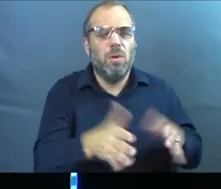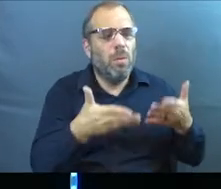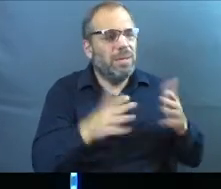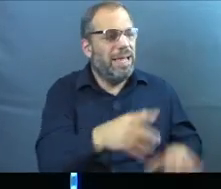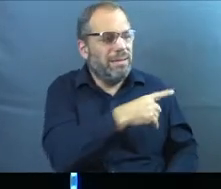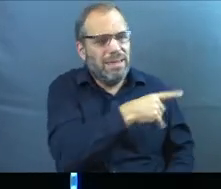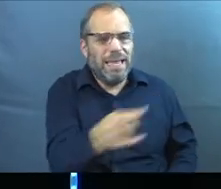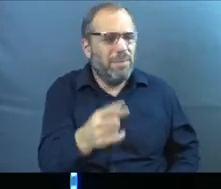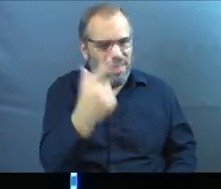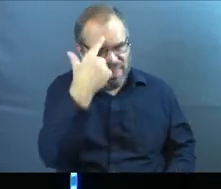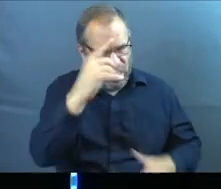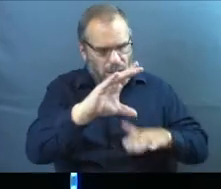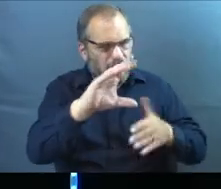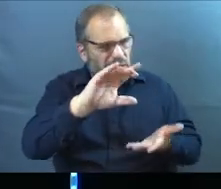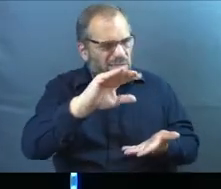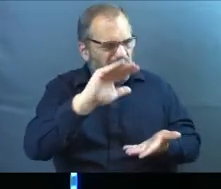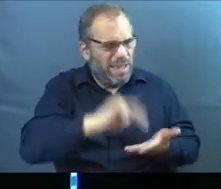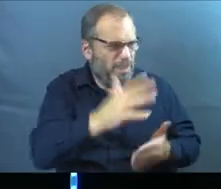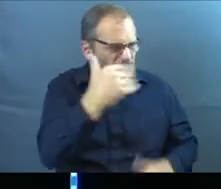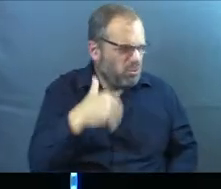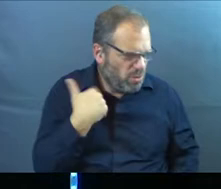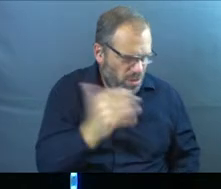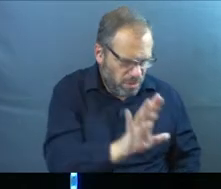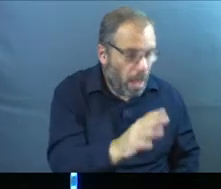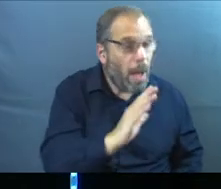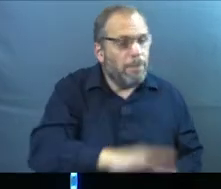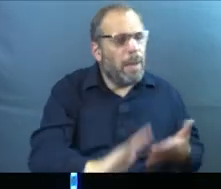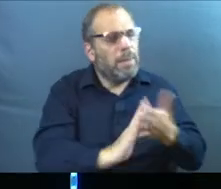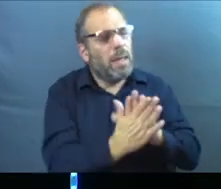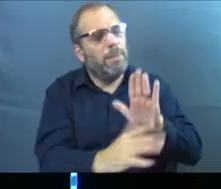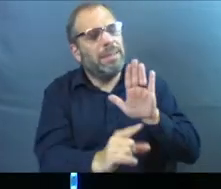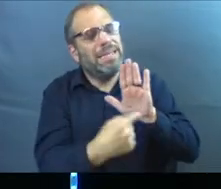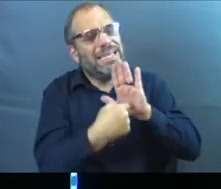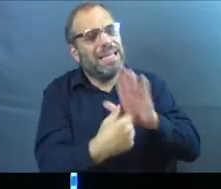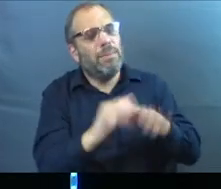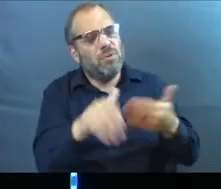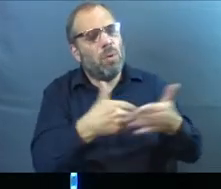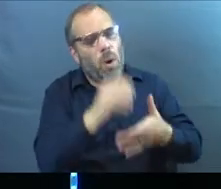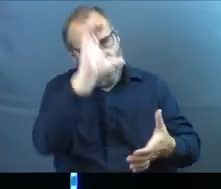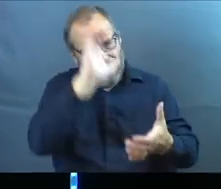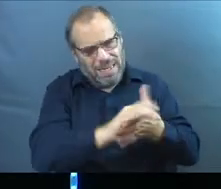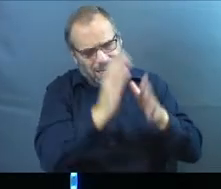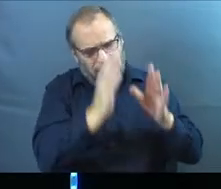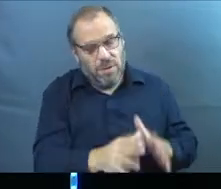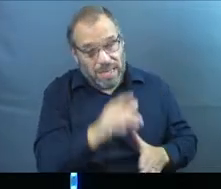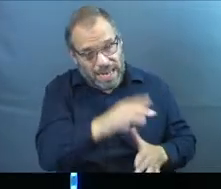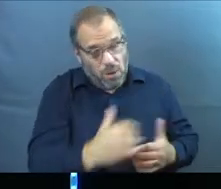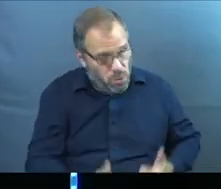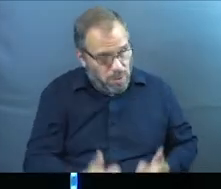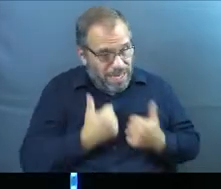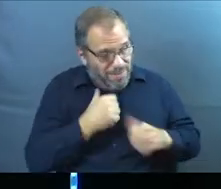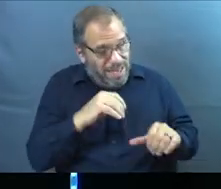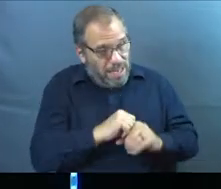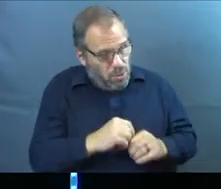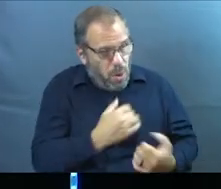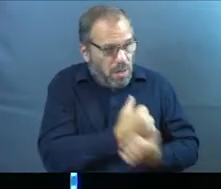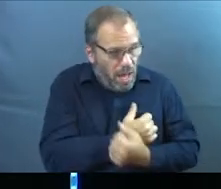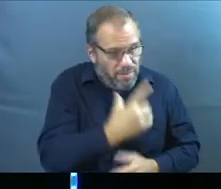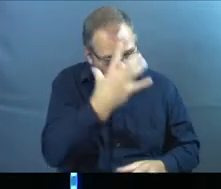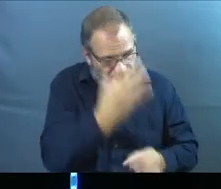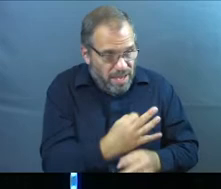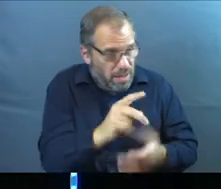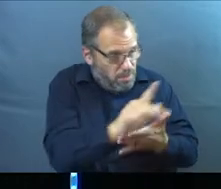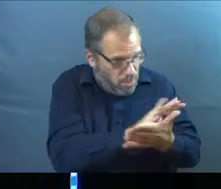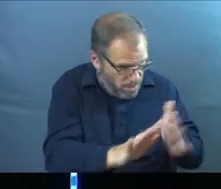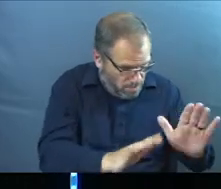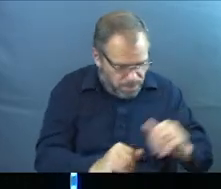anyone think less of you because you are young, but be an example to all believers in what you say, in the way you live, in your love, your faith, and your